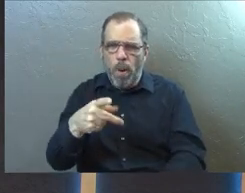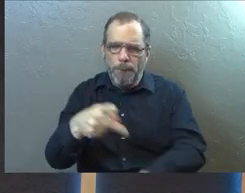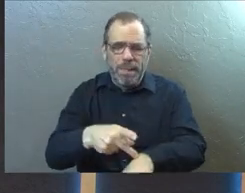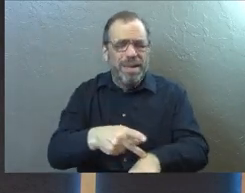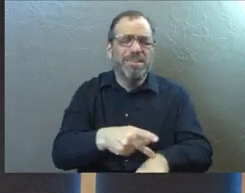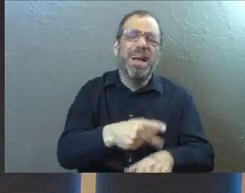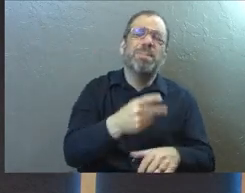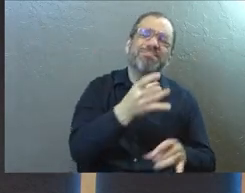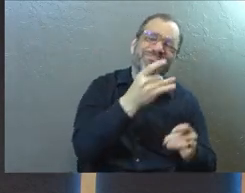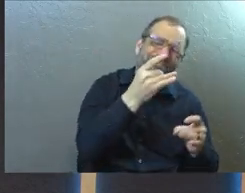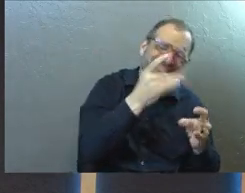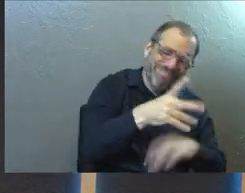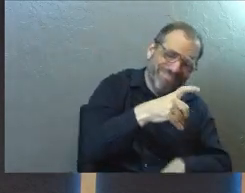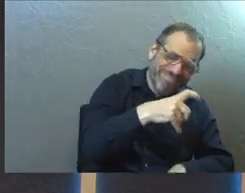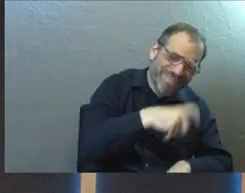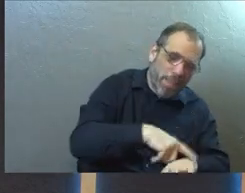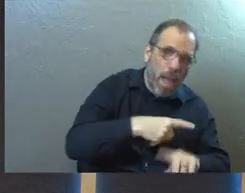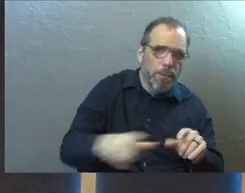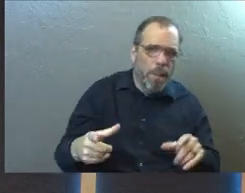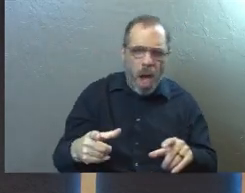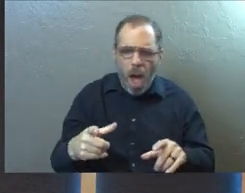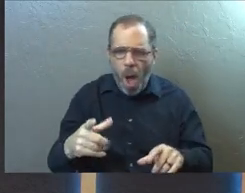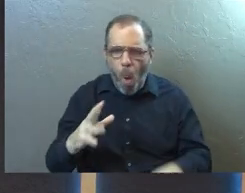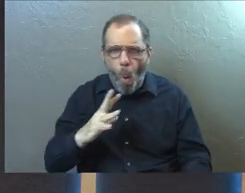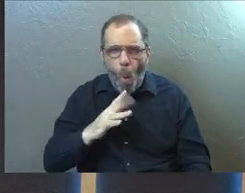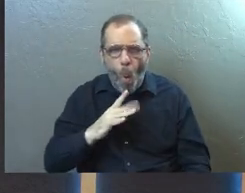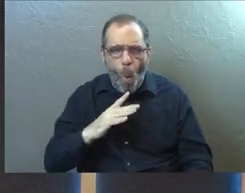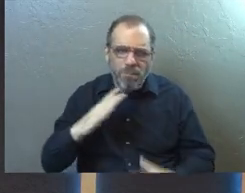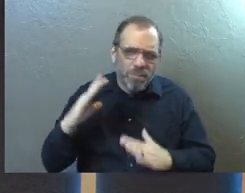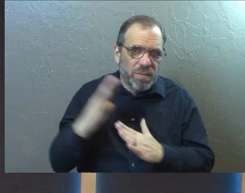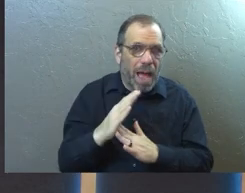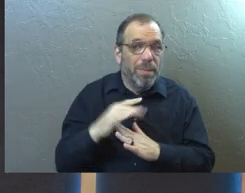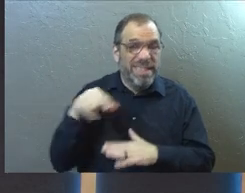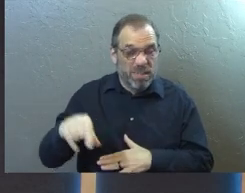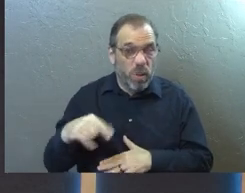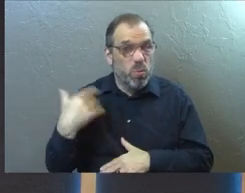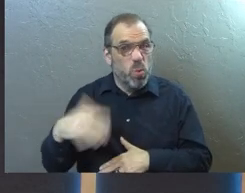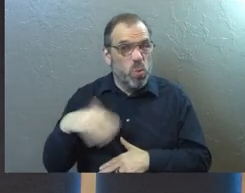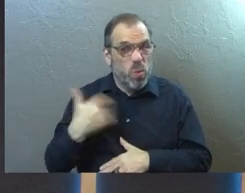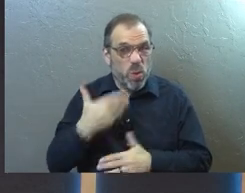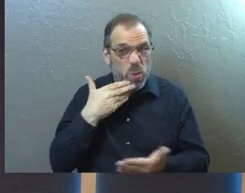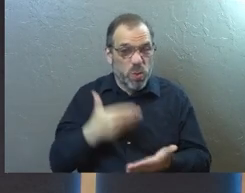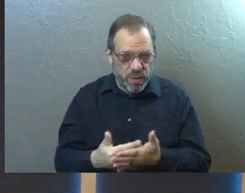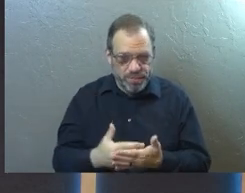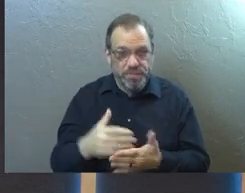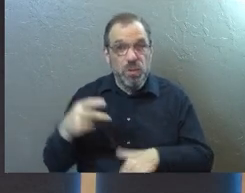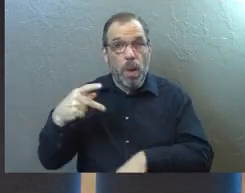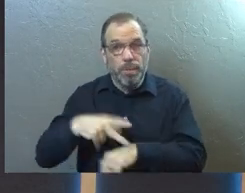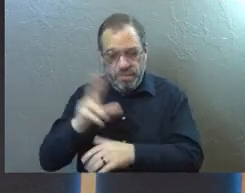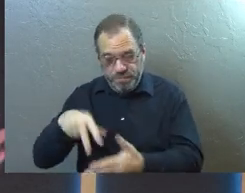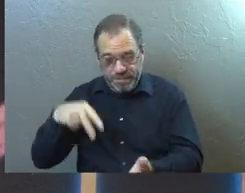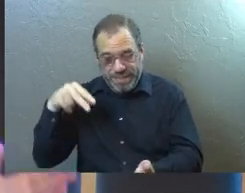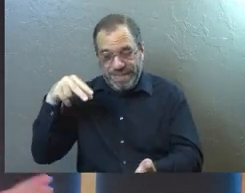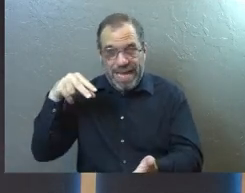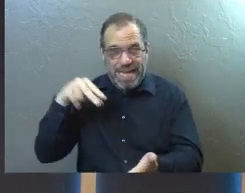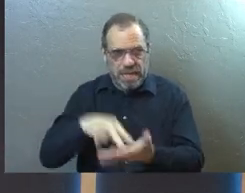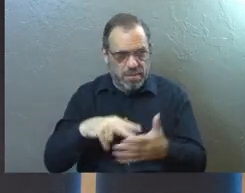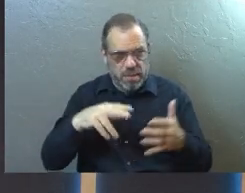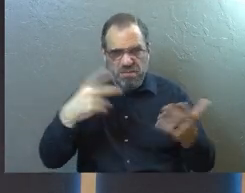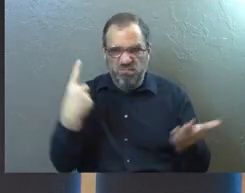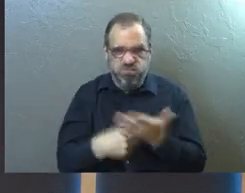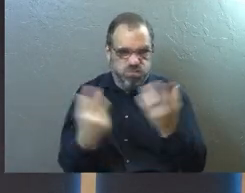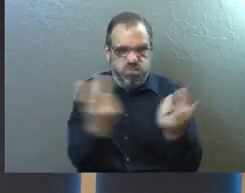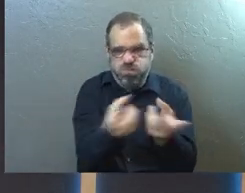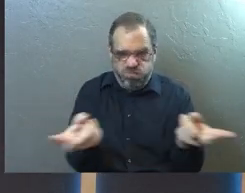awful moments for sure, but he's got some total gold, wonderful moments. And this is certainly one of them as he stands up in the midst of this big